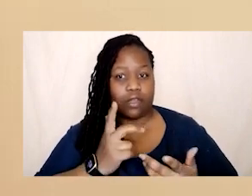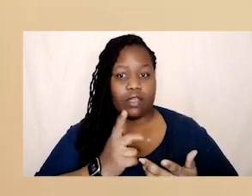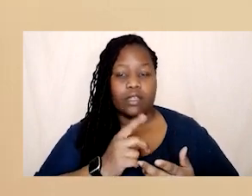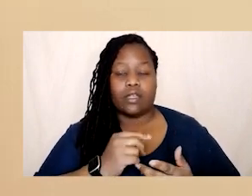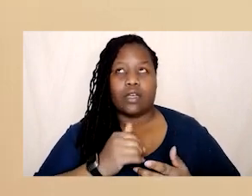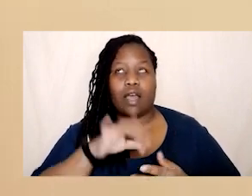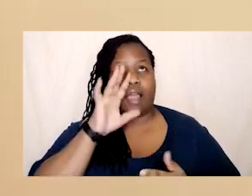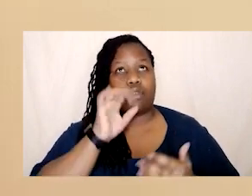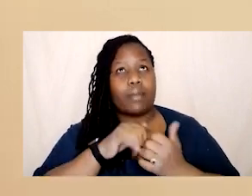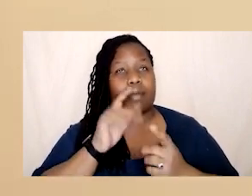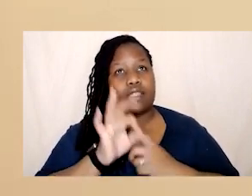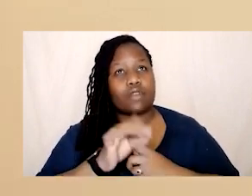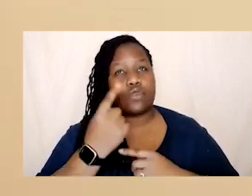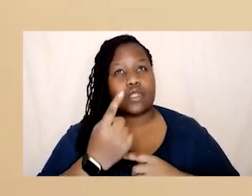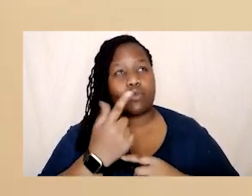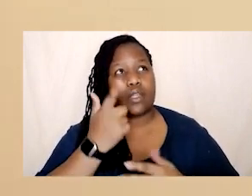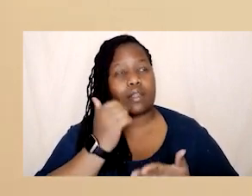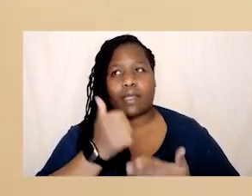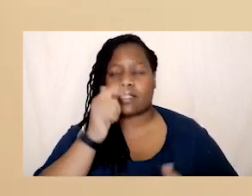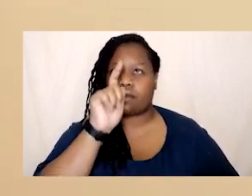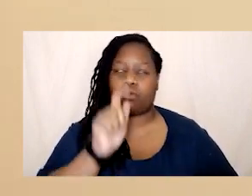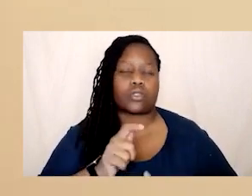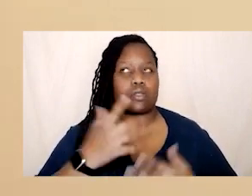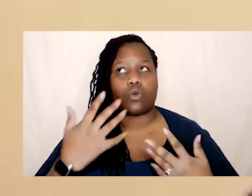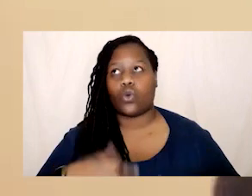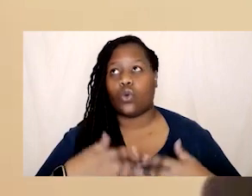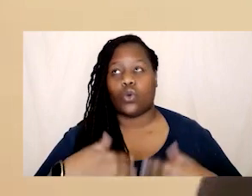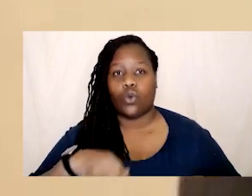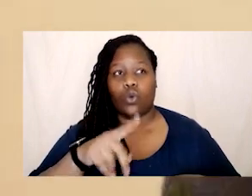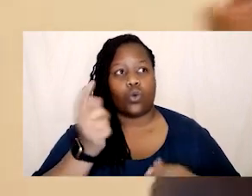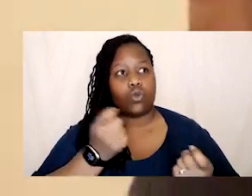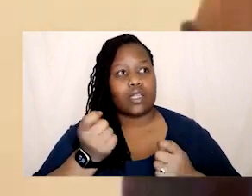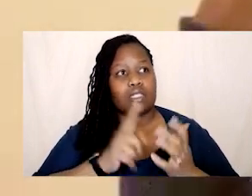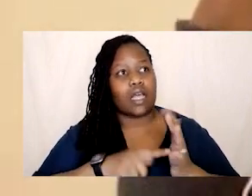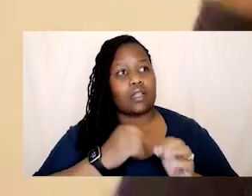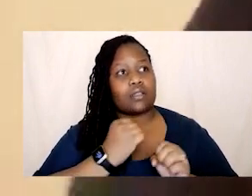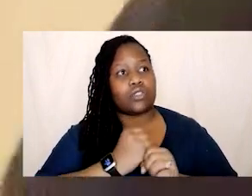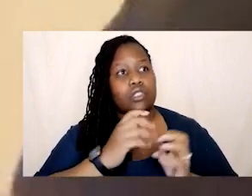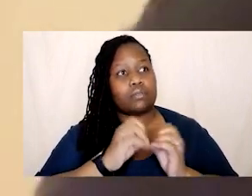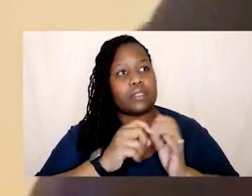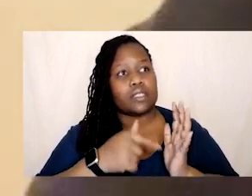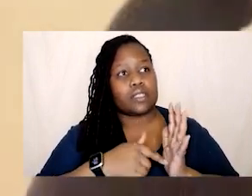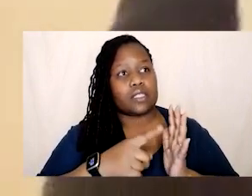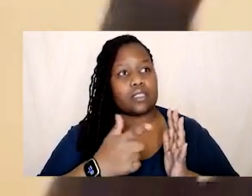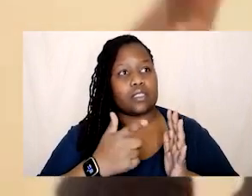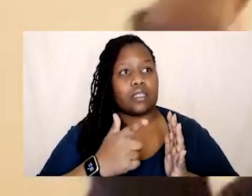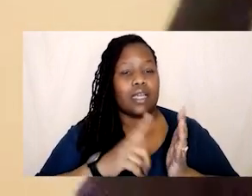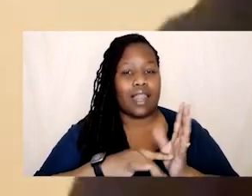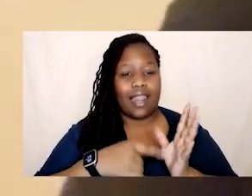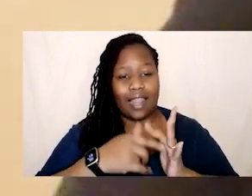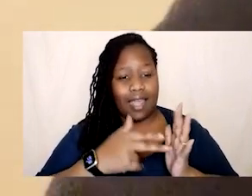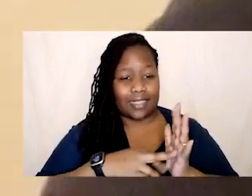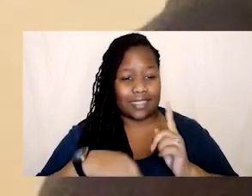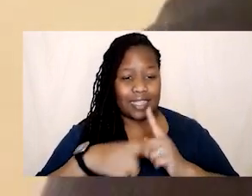remember interviewing this amazing person um who runs a lgbt latin latinx community